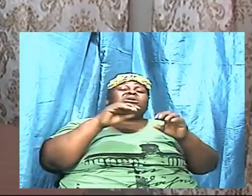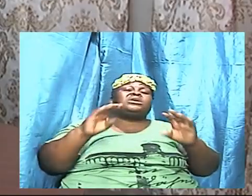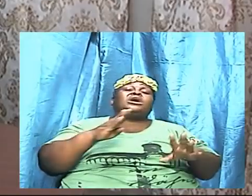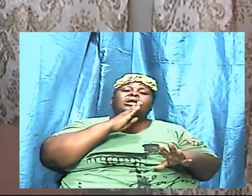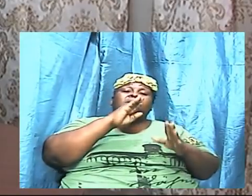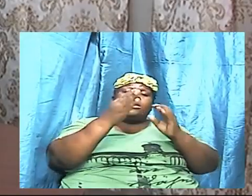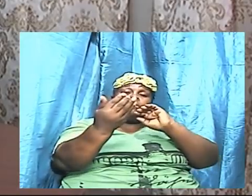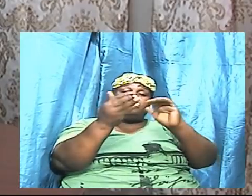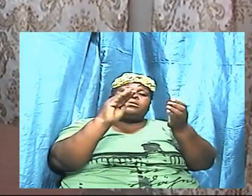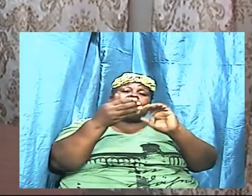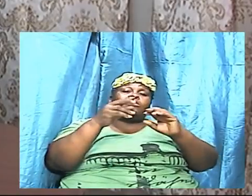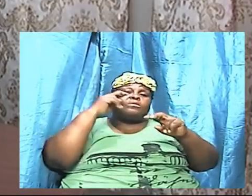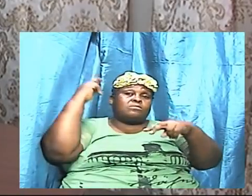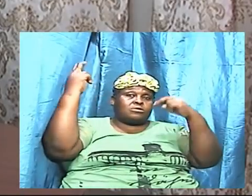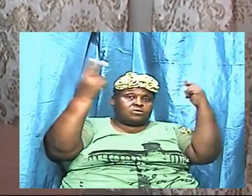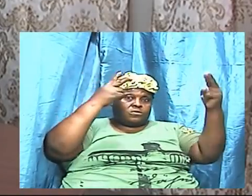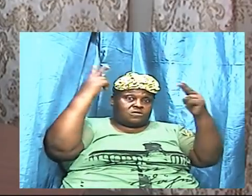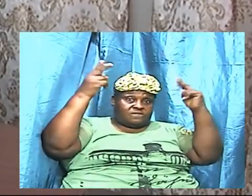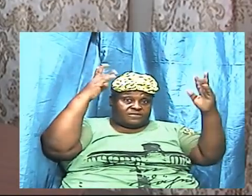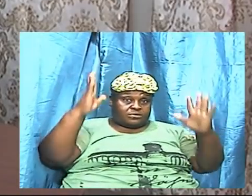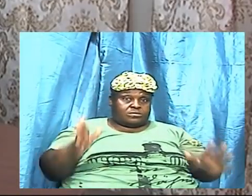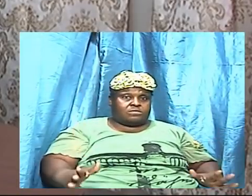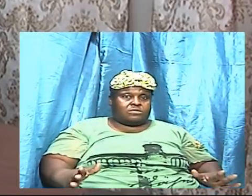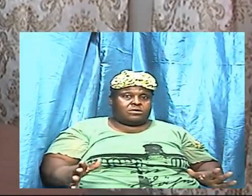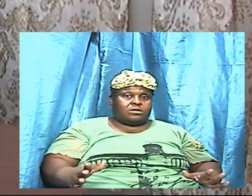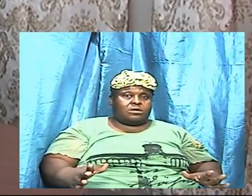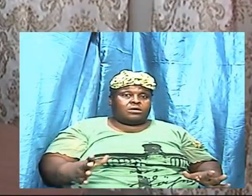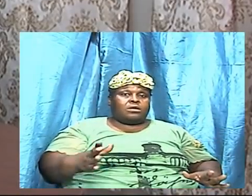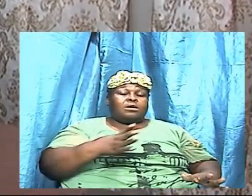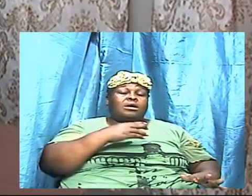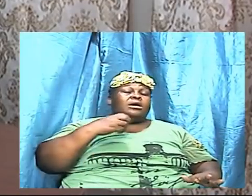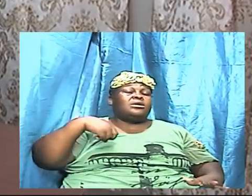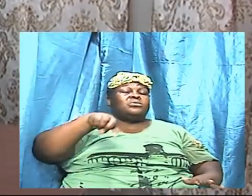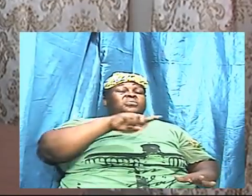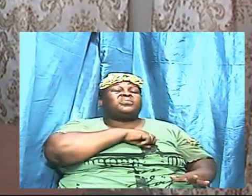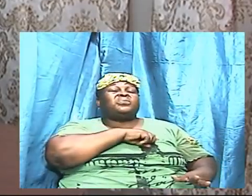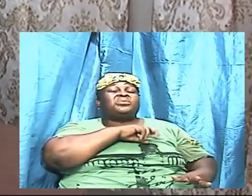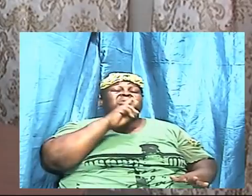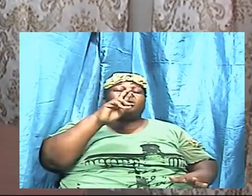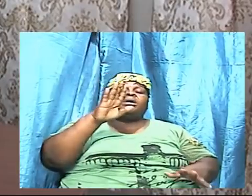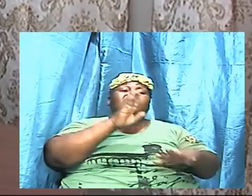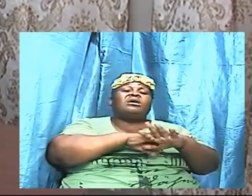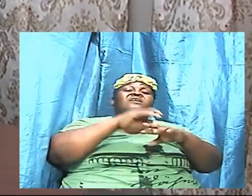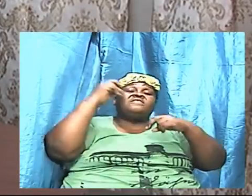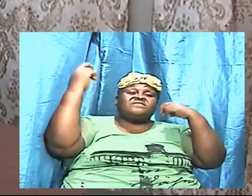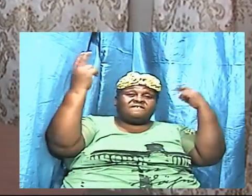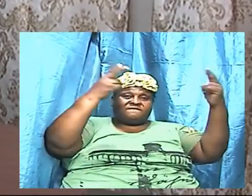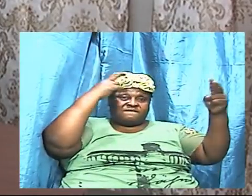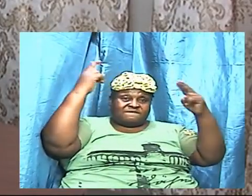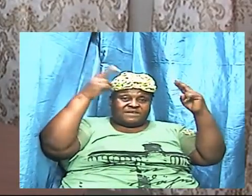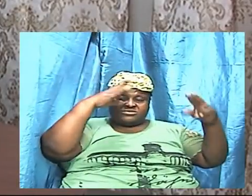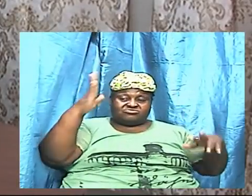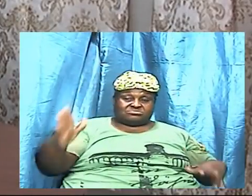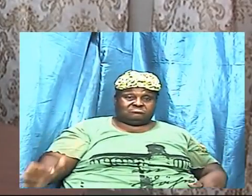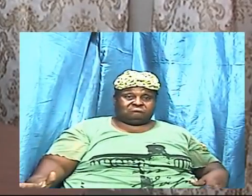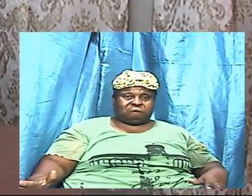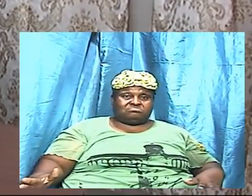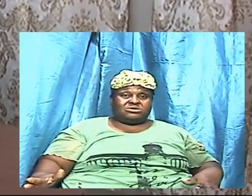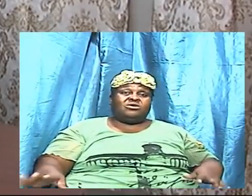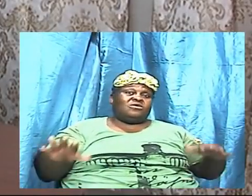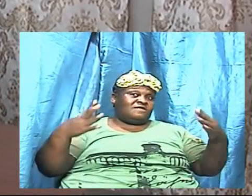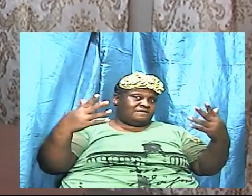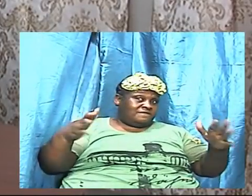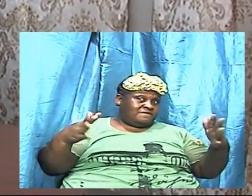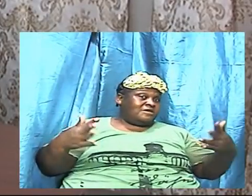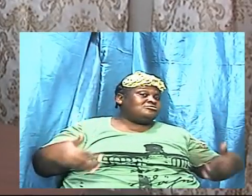are and we are on the victory side so we close here this evening and